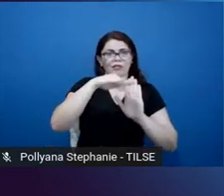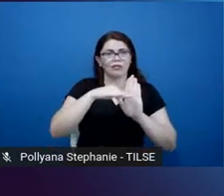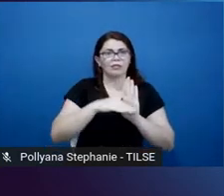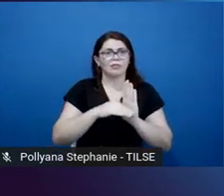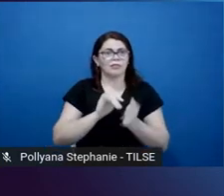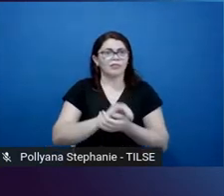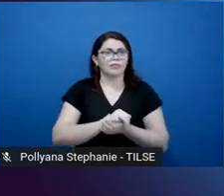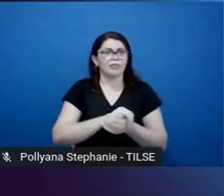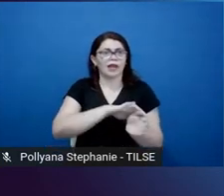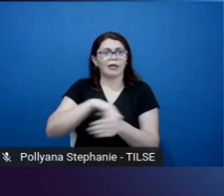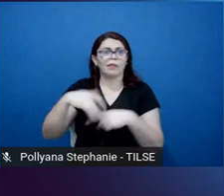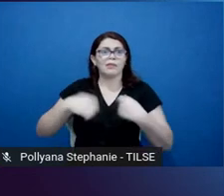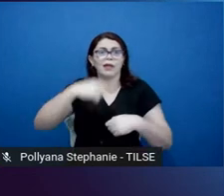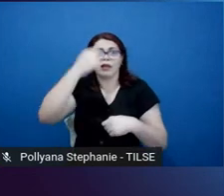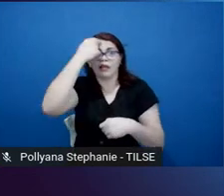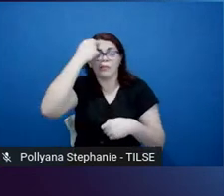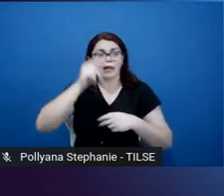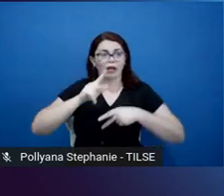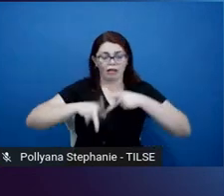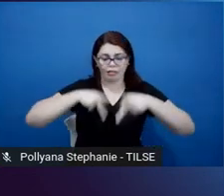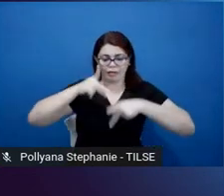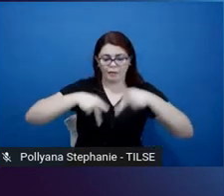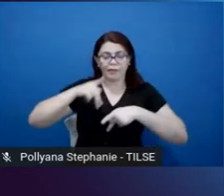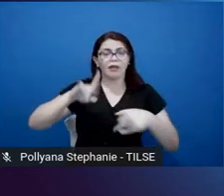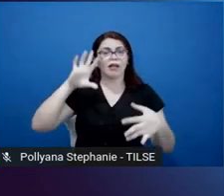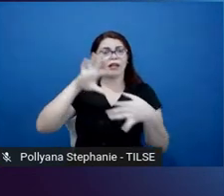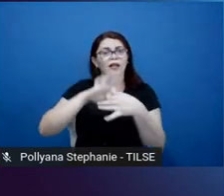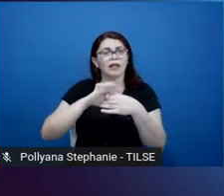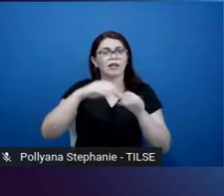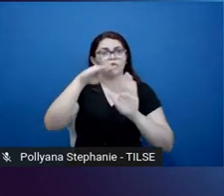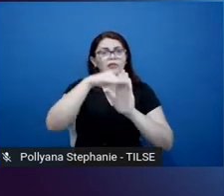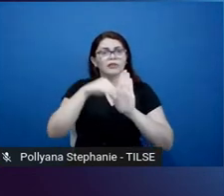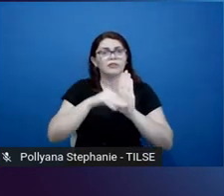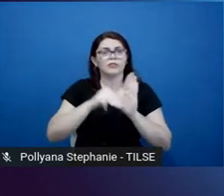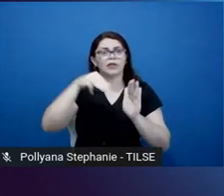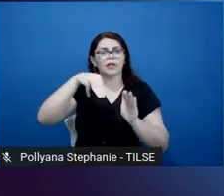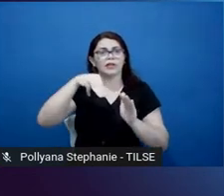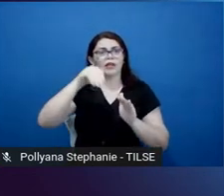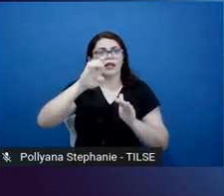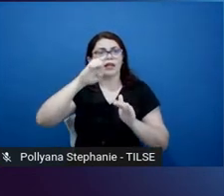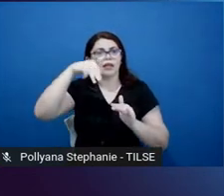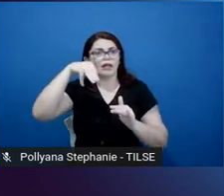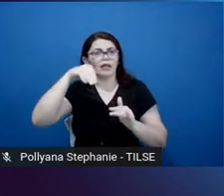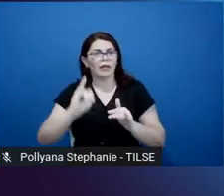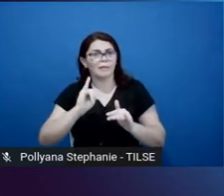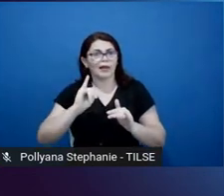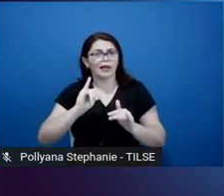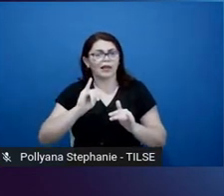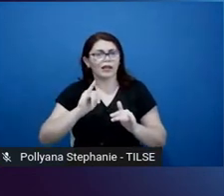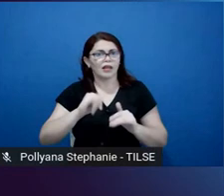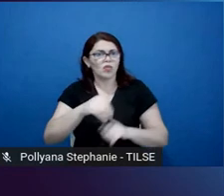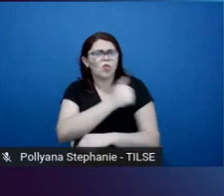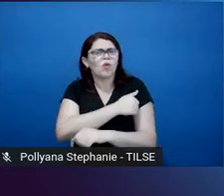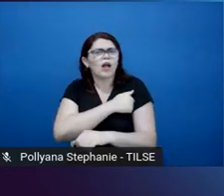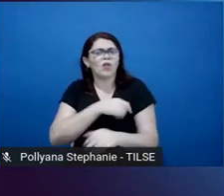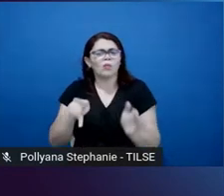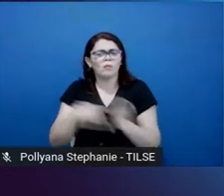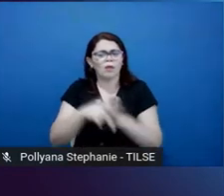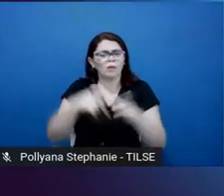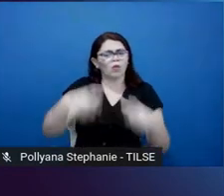that is going to be involved with this EMI program. So who are the students? Are they local students, domestic students